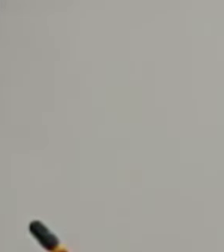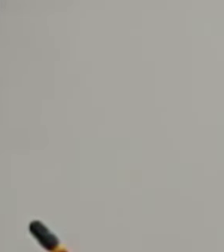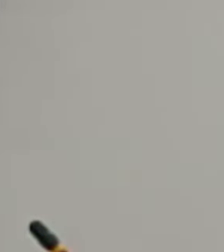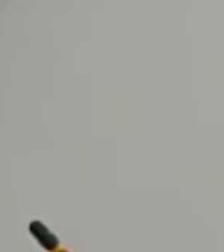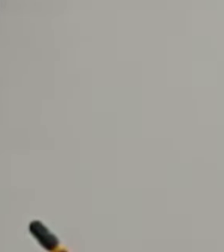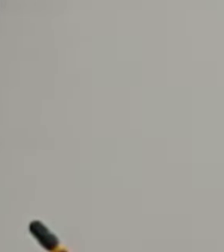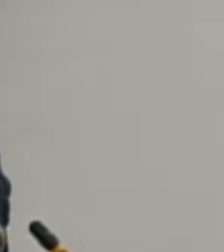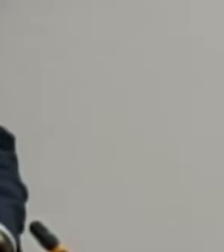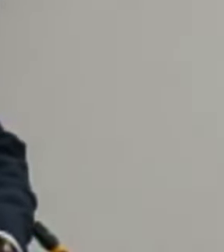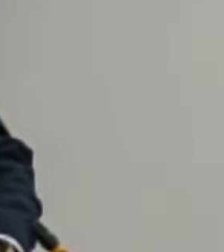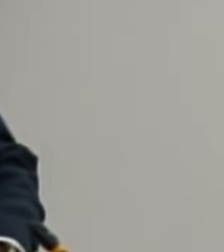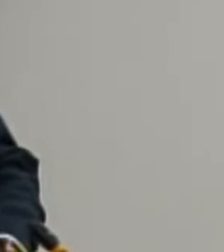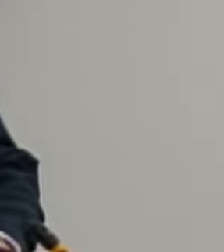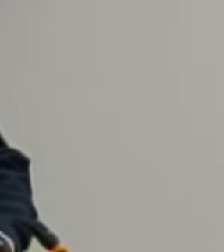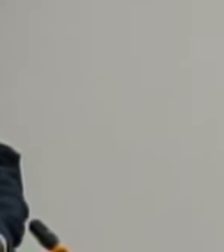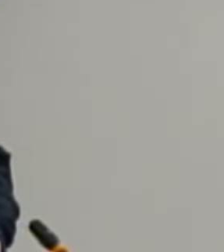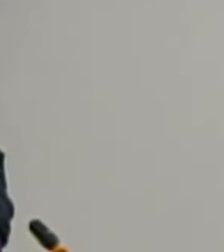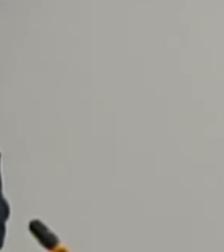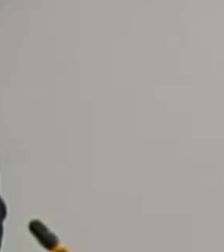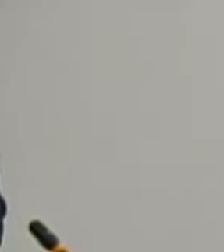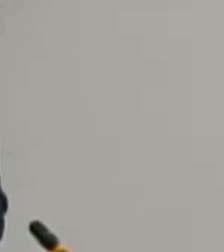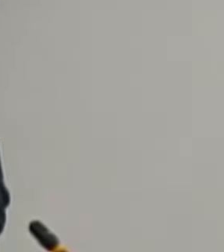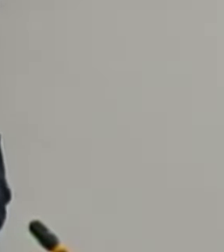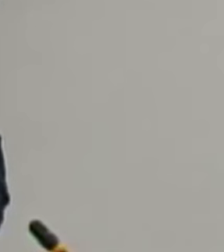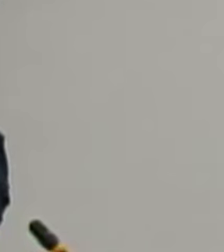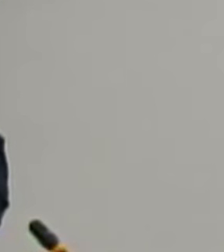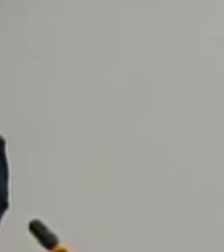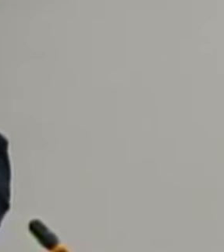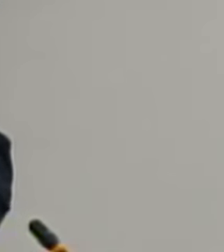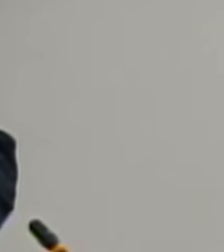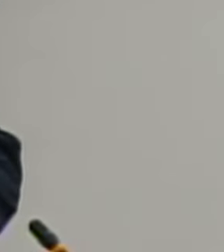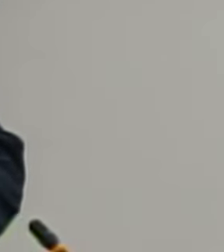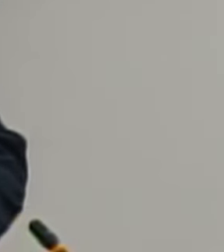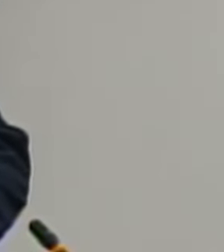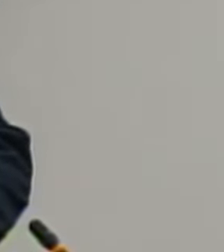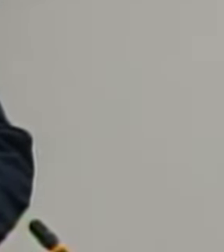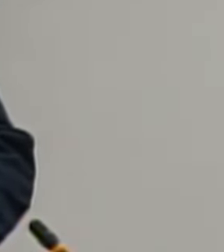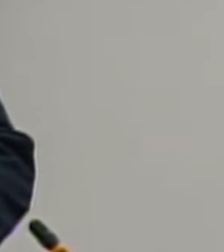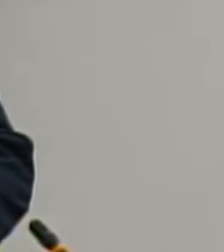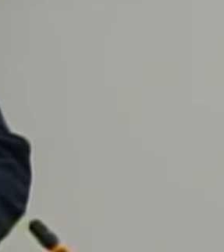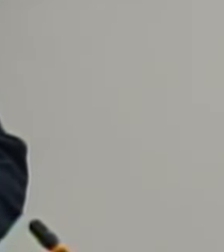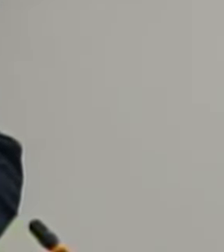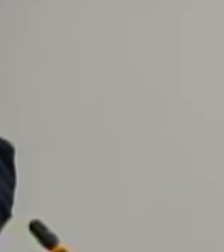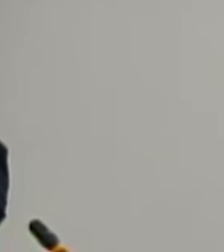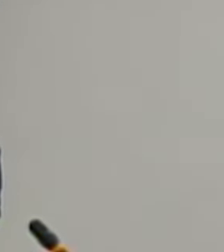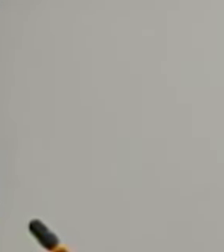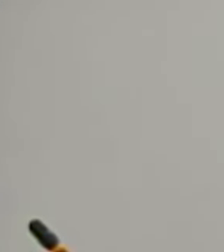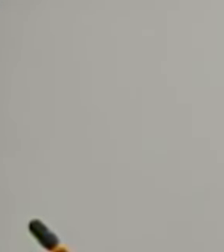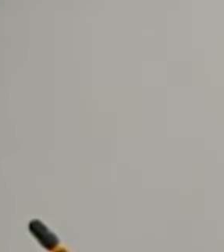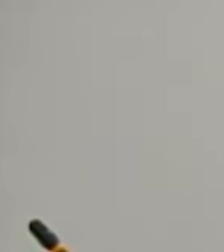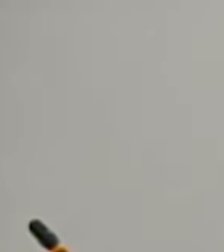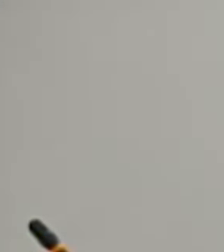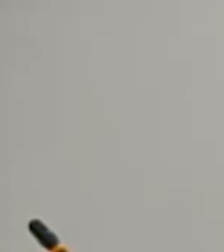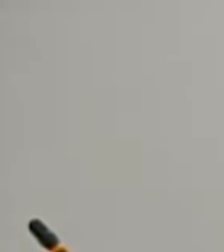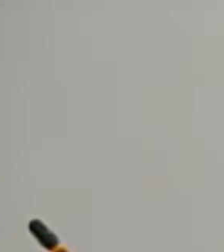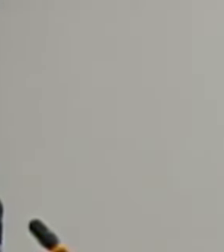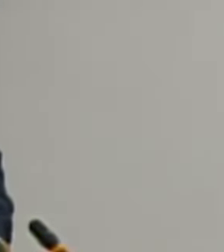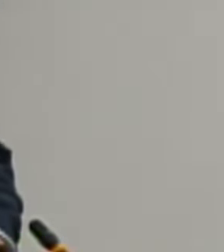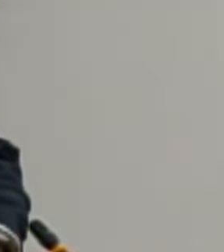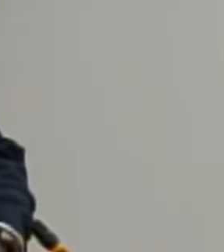I have known several persons who have fallen victim to this particular illness.